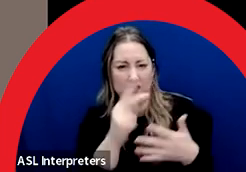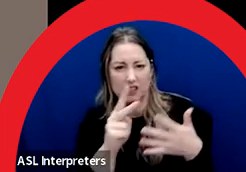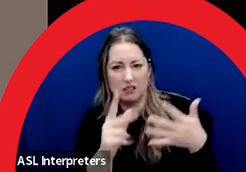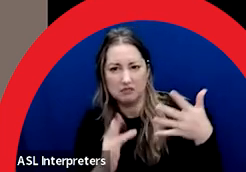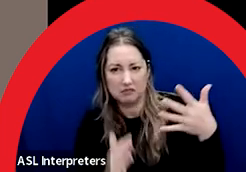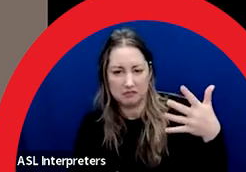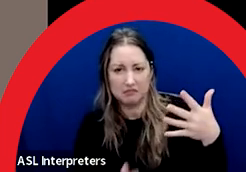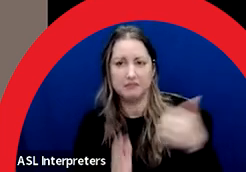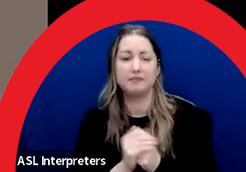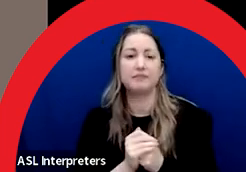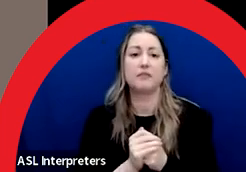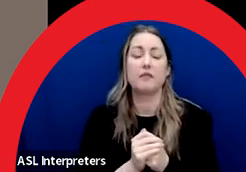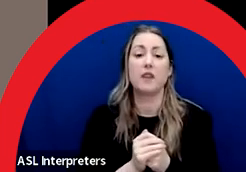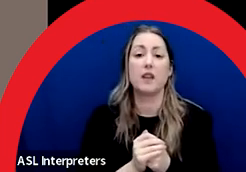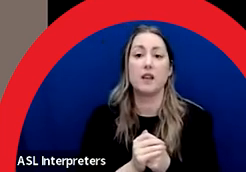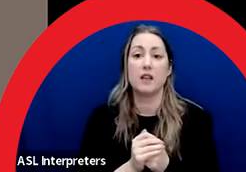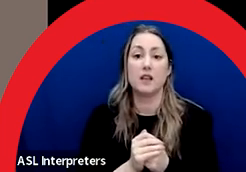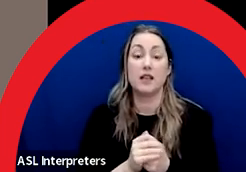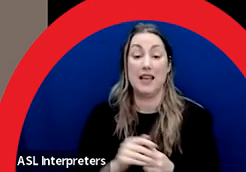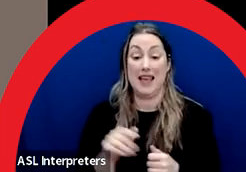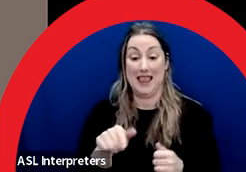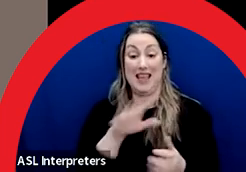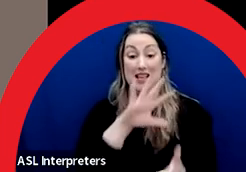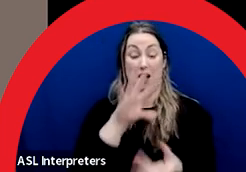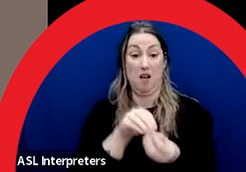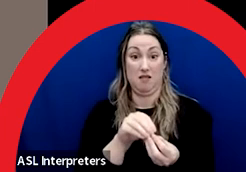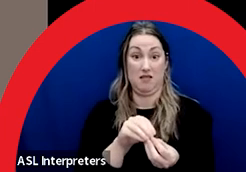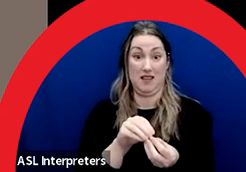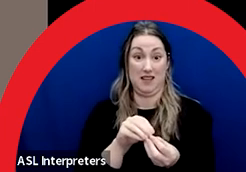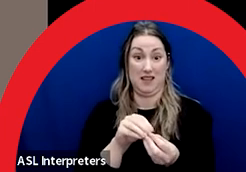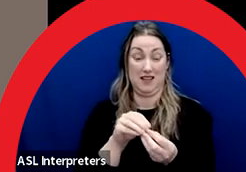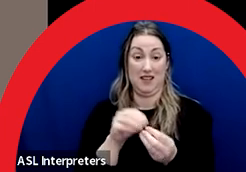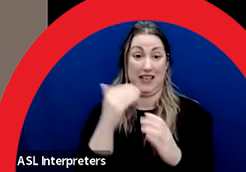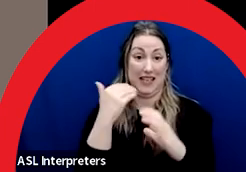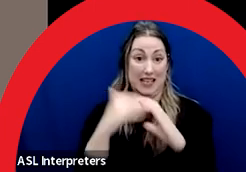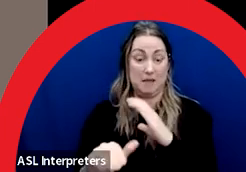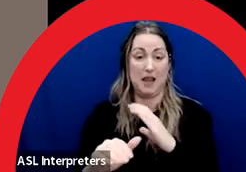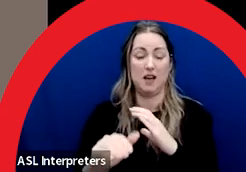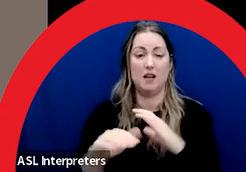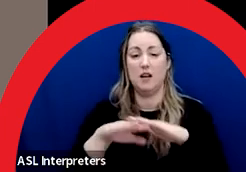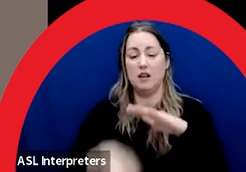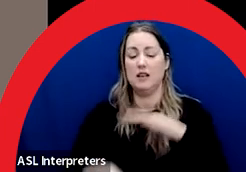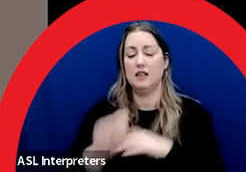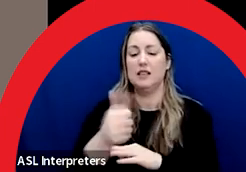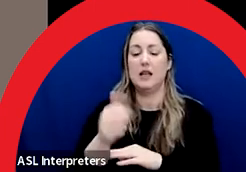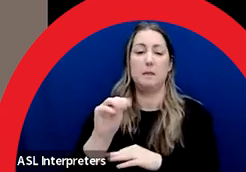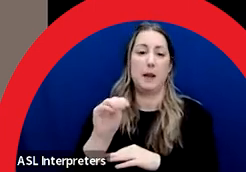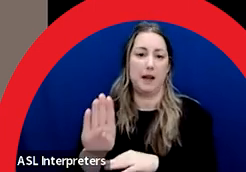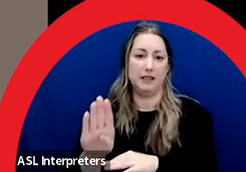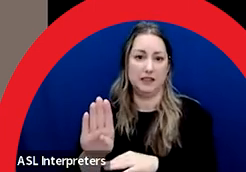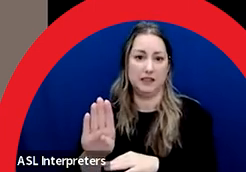This package should be less than 10 megabytes and be emailed to publicart.calgary.ca.